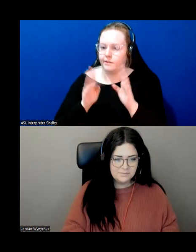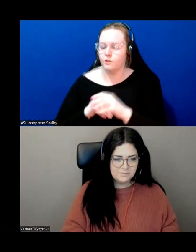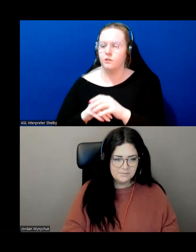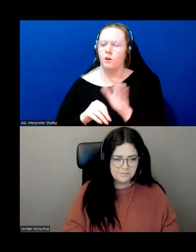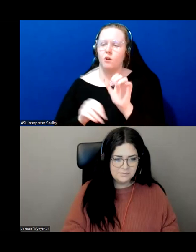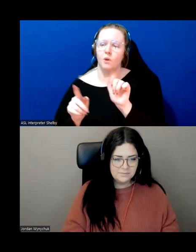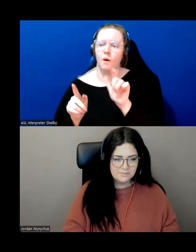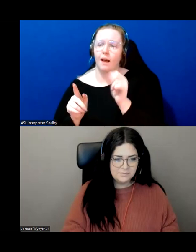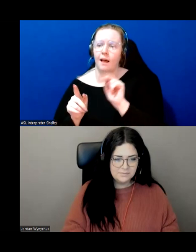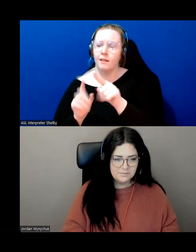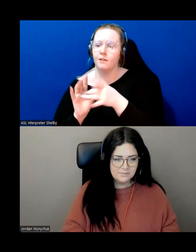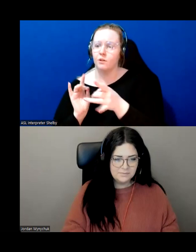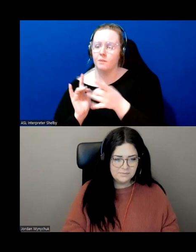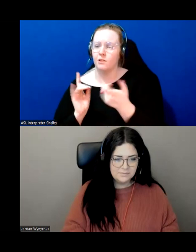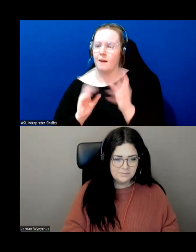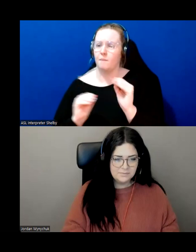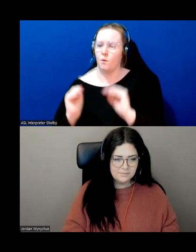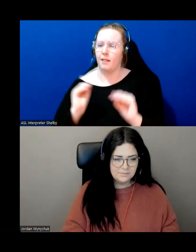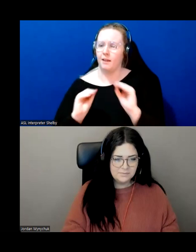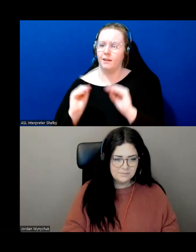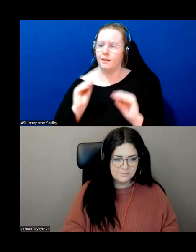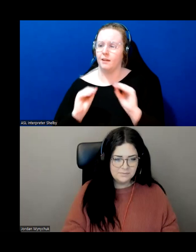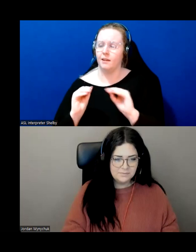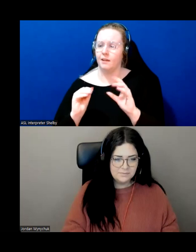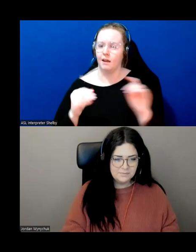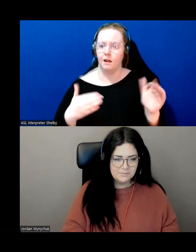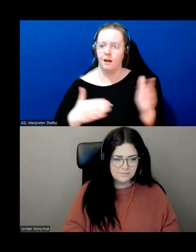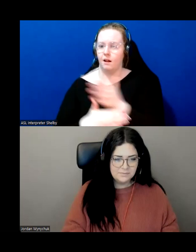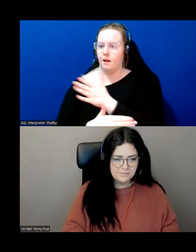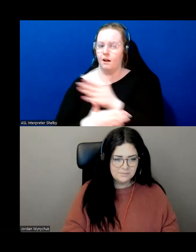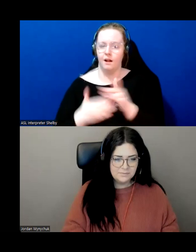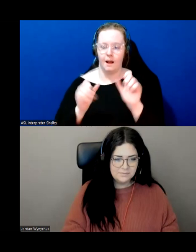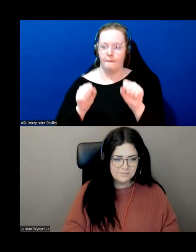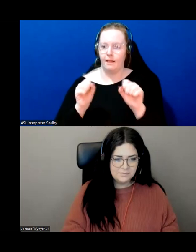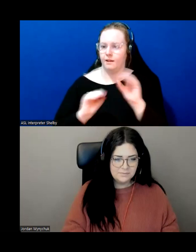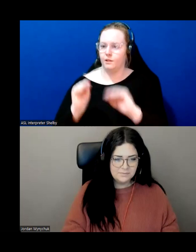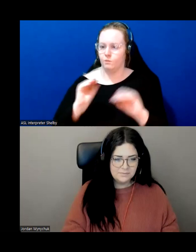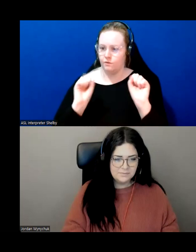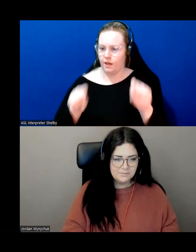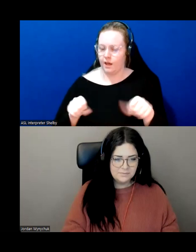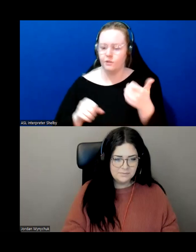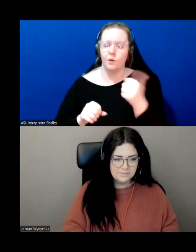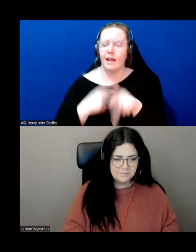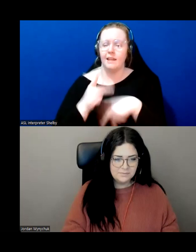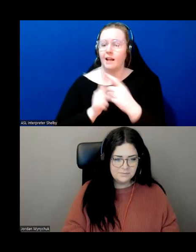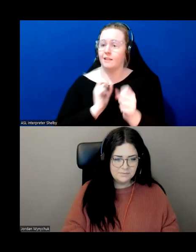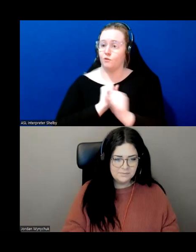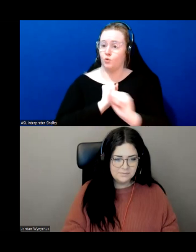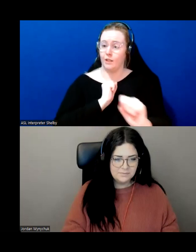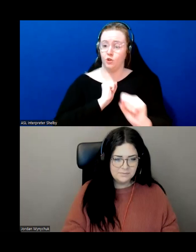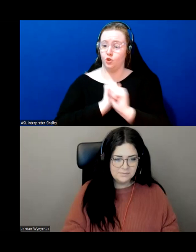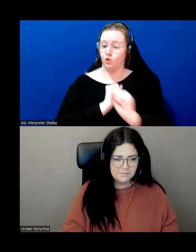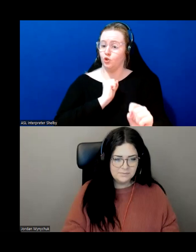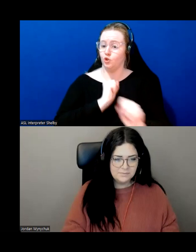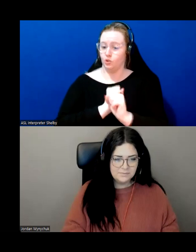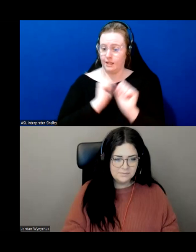mentioned was the mobility and the range of motion so any kind of stretches you can do uh